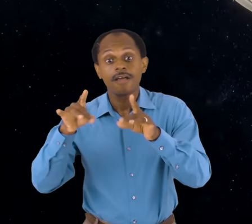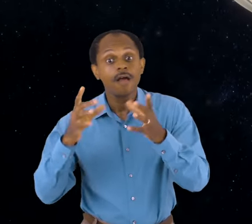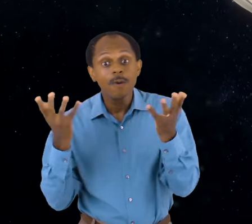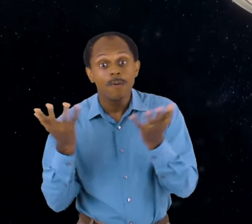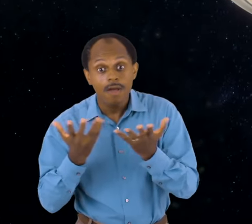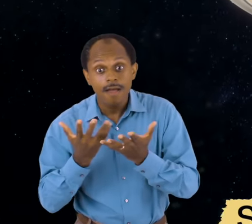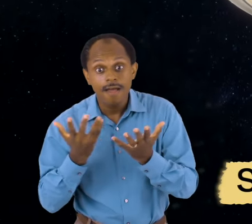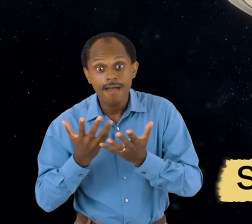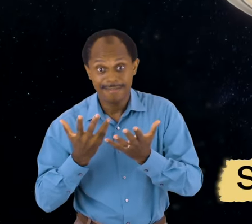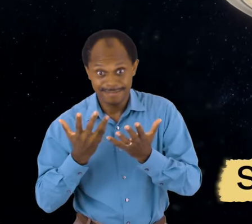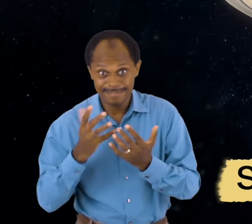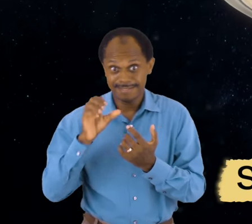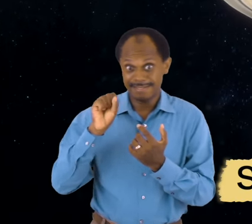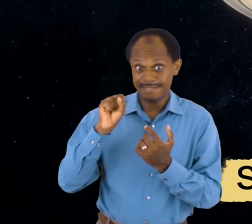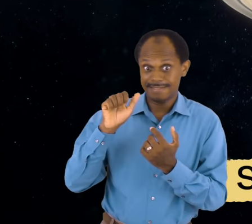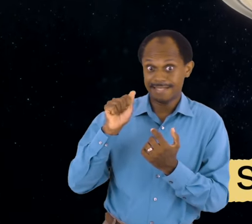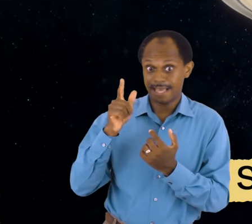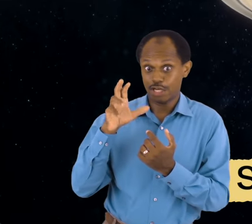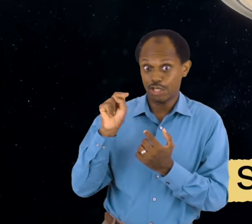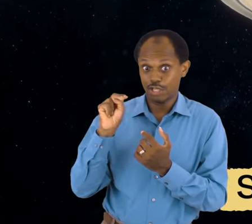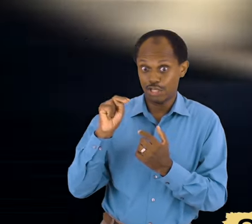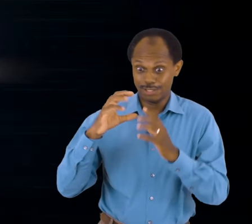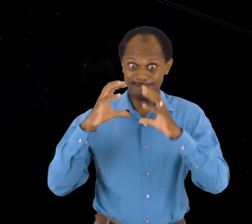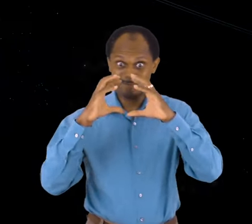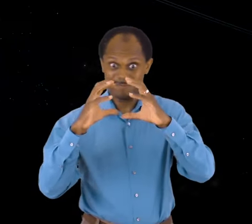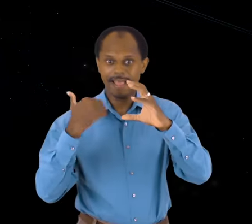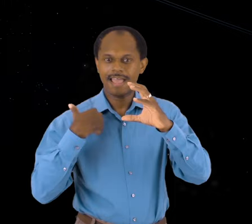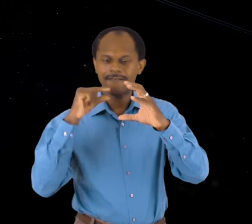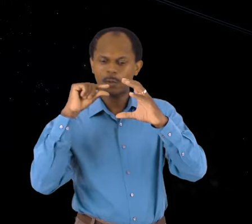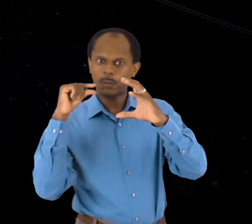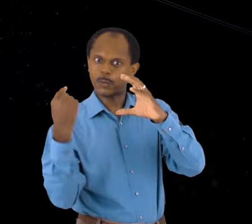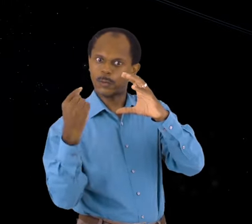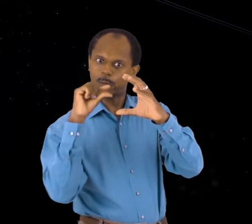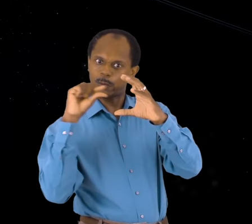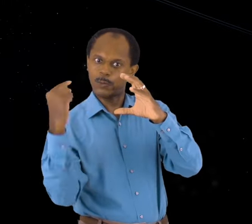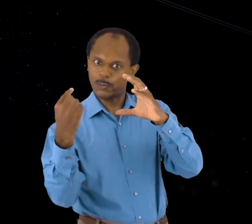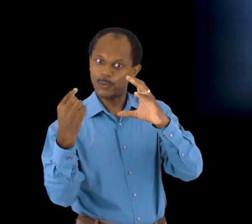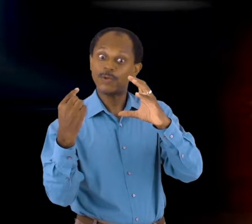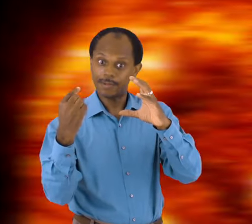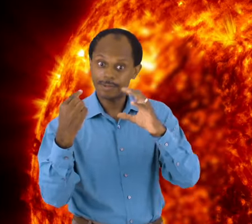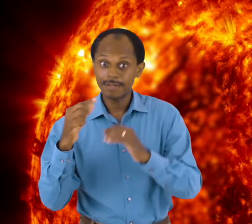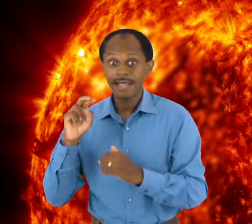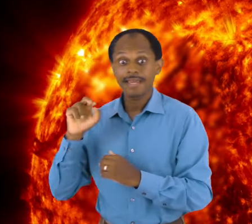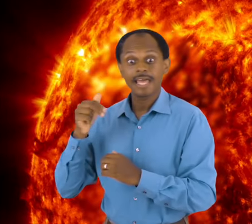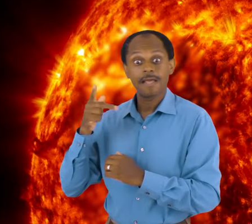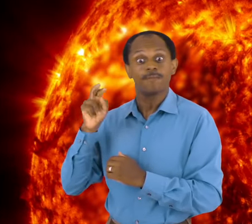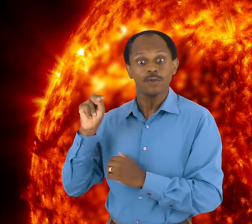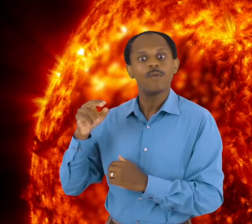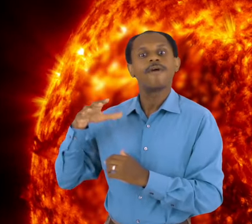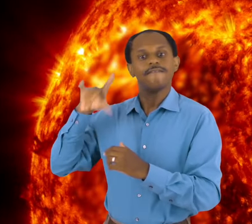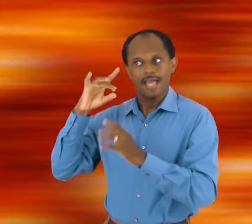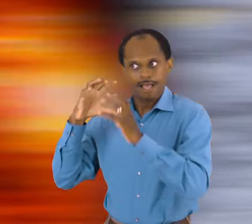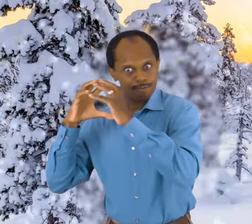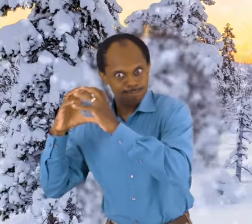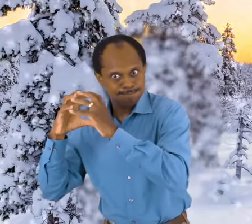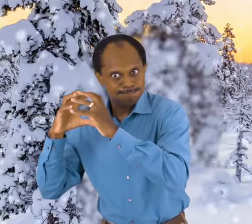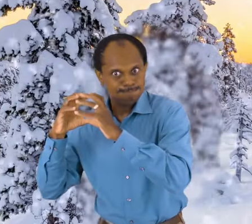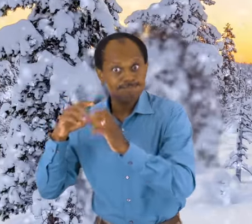Discoveries Saturn's rings The planet Neptune Sunspots